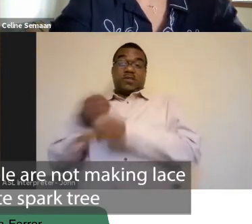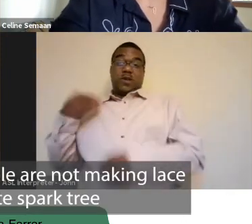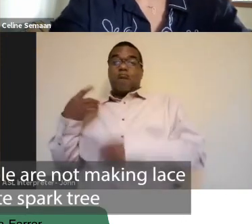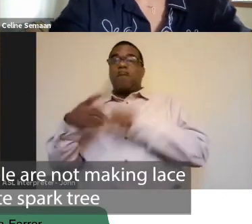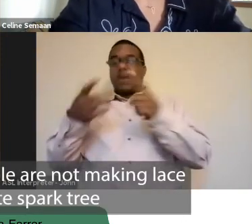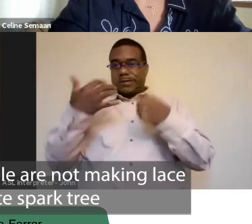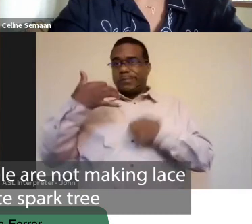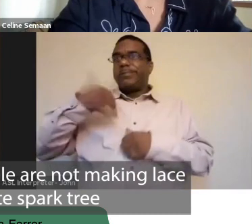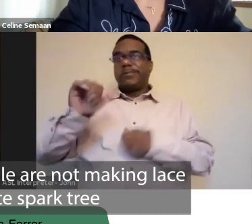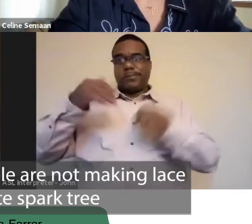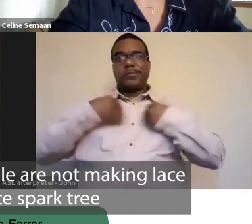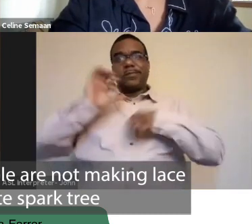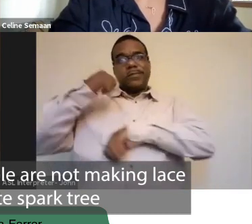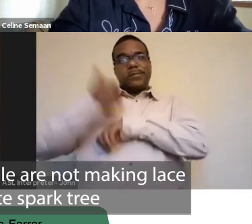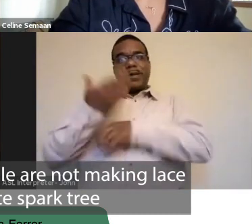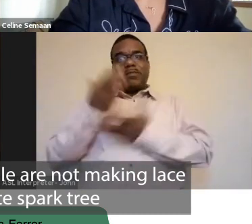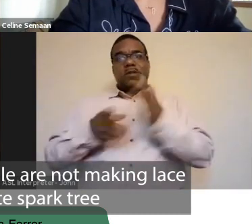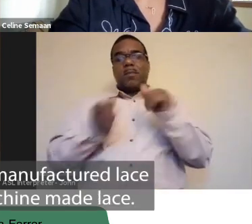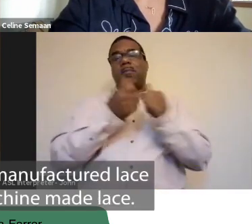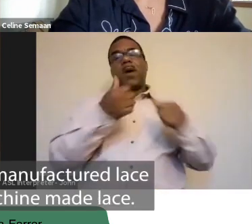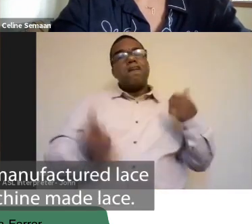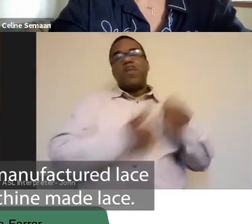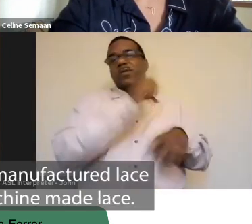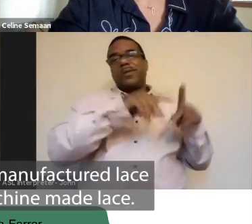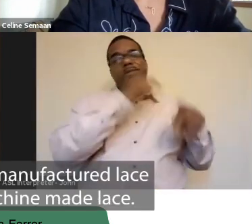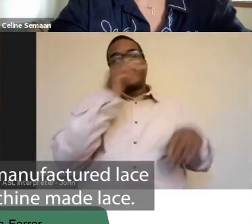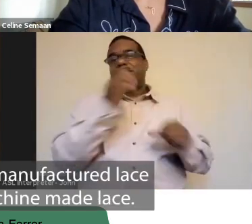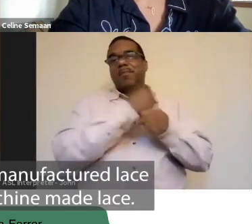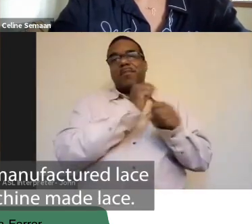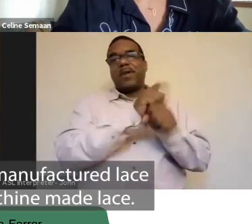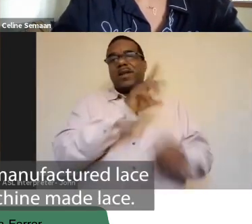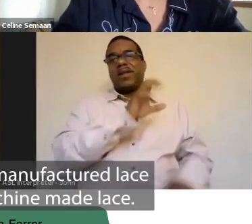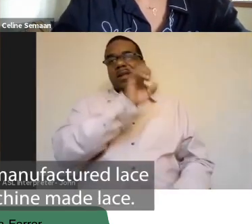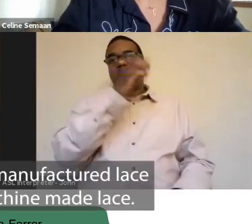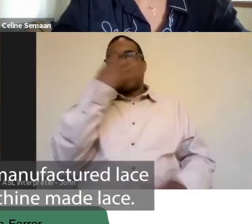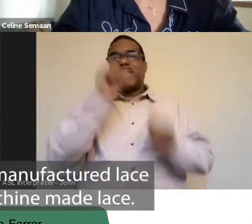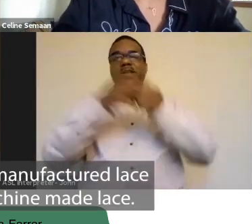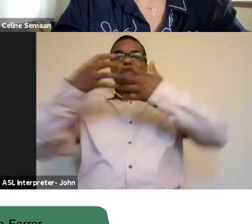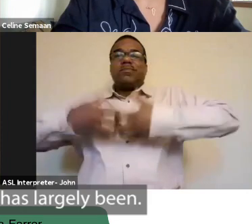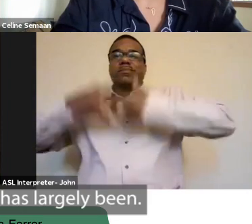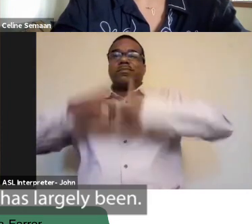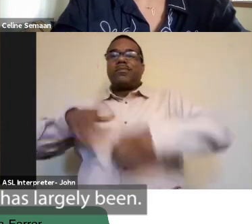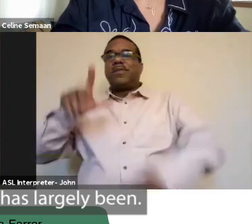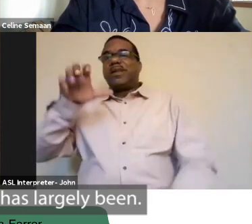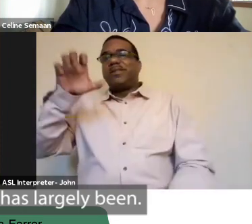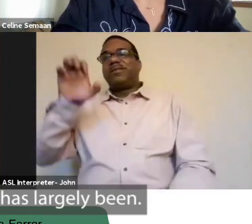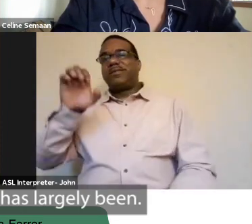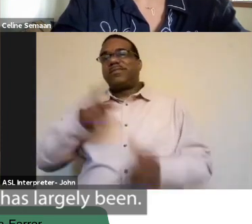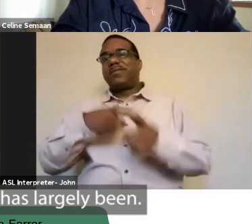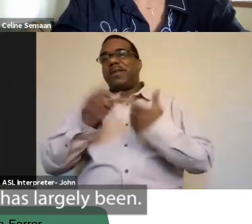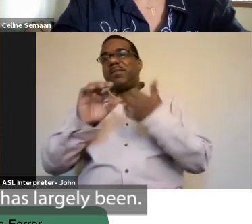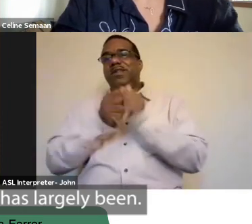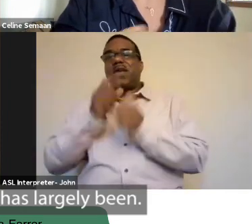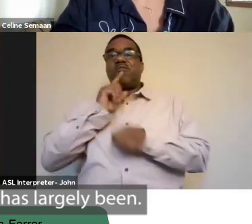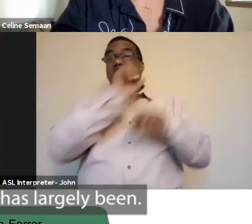And mostly now people are not making lace from the lace bark tree because there's manufactured lace, there's machine-made lace. So that tradition